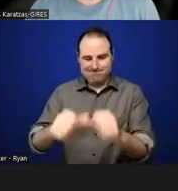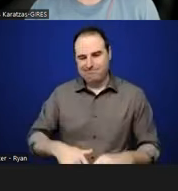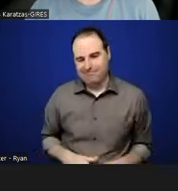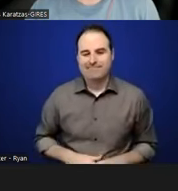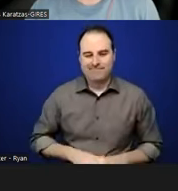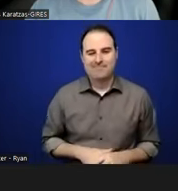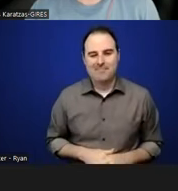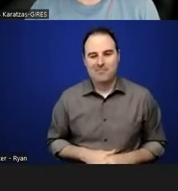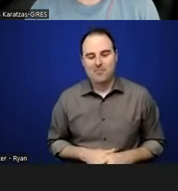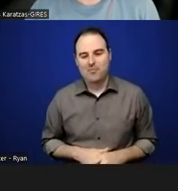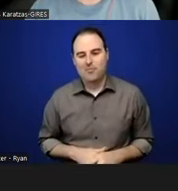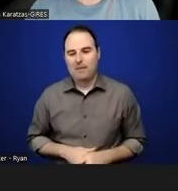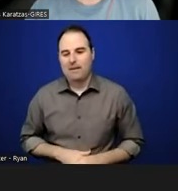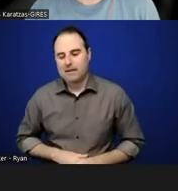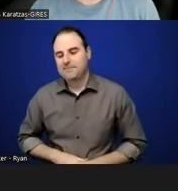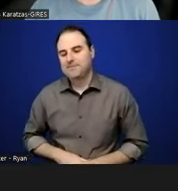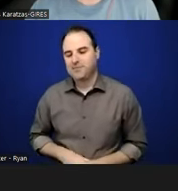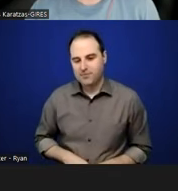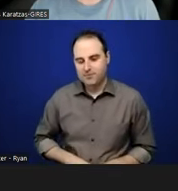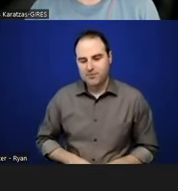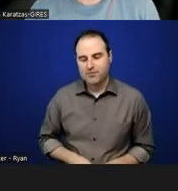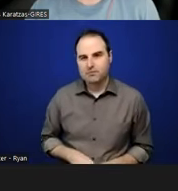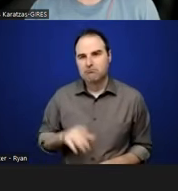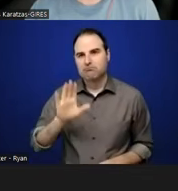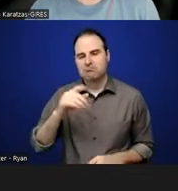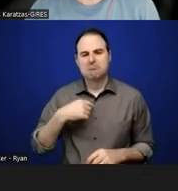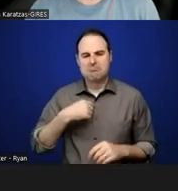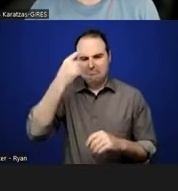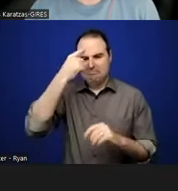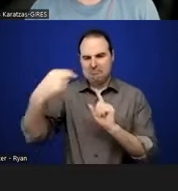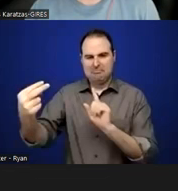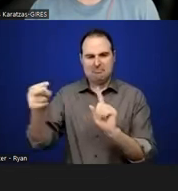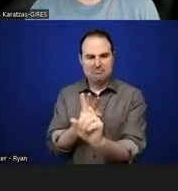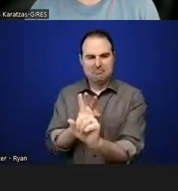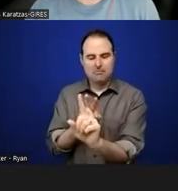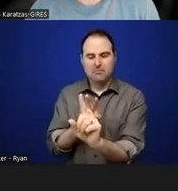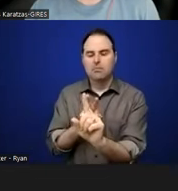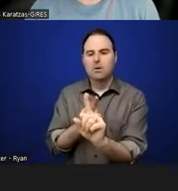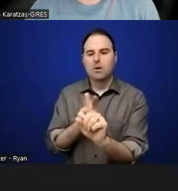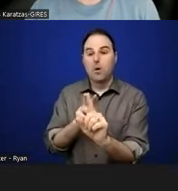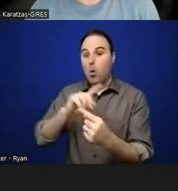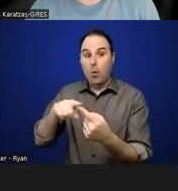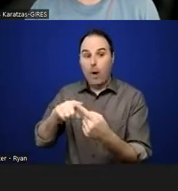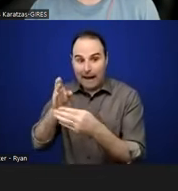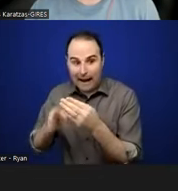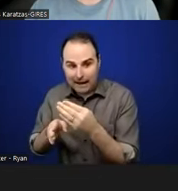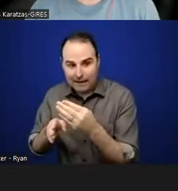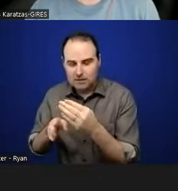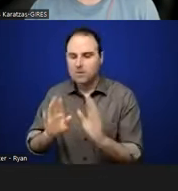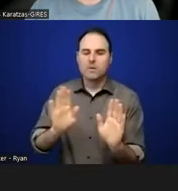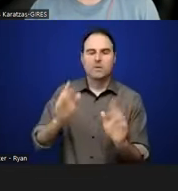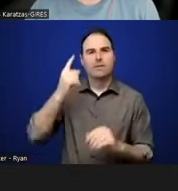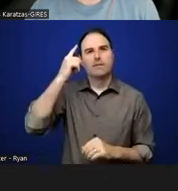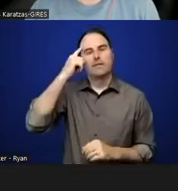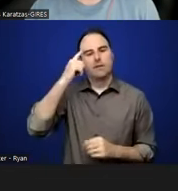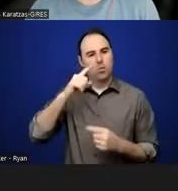maybe one way to think about it is not when is the end, but when can you find periods of deep reflection on the work, you know? And so instead of trying